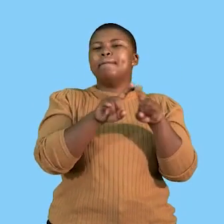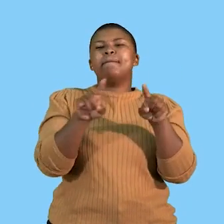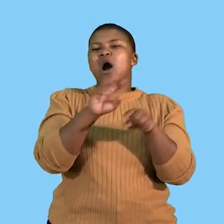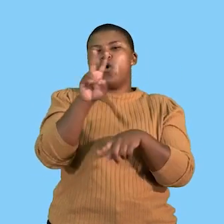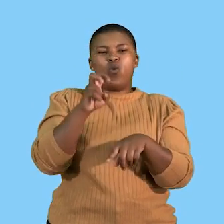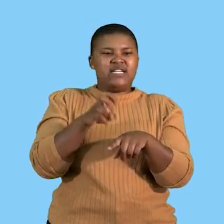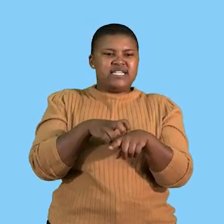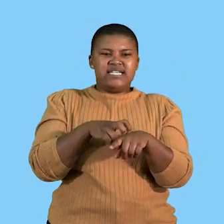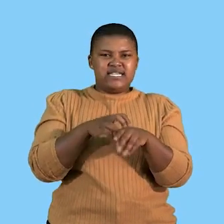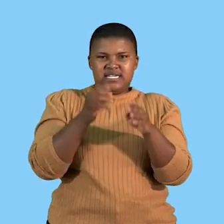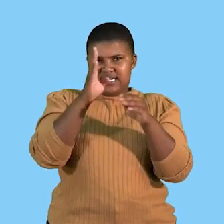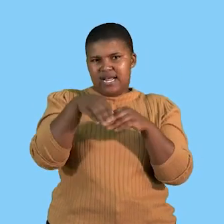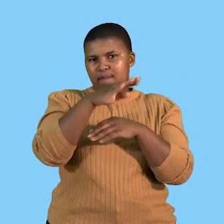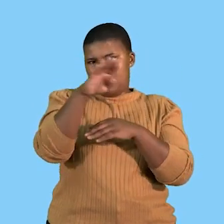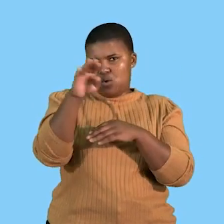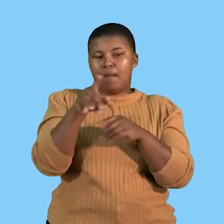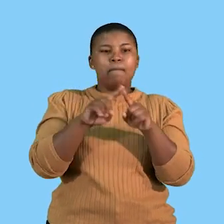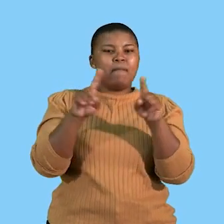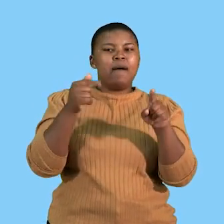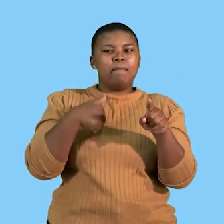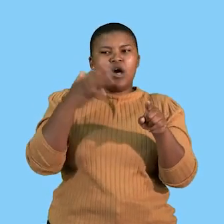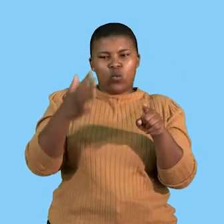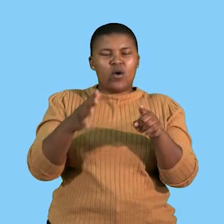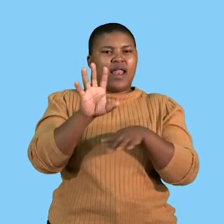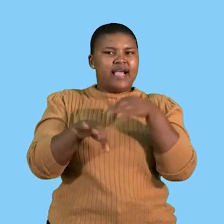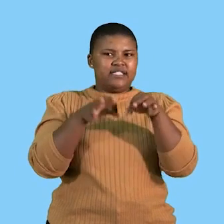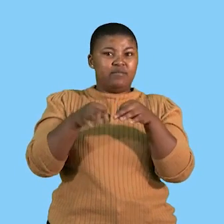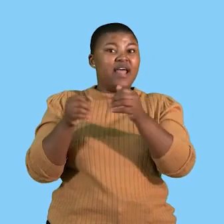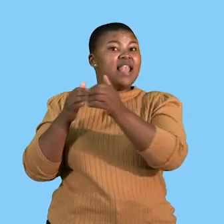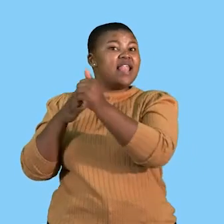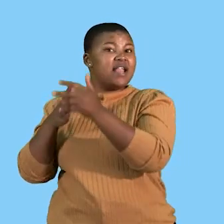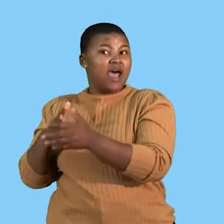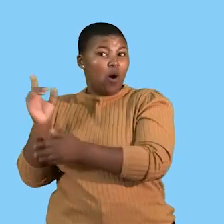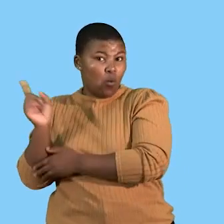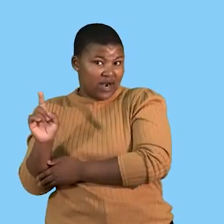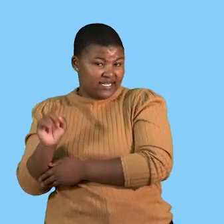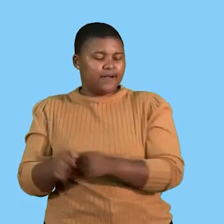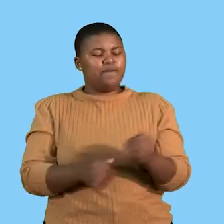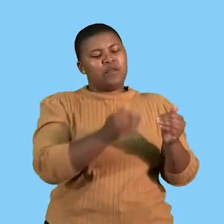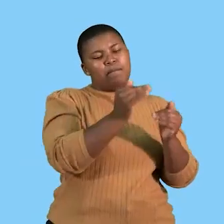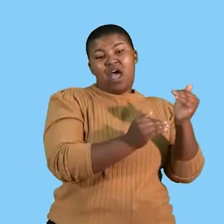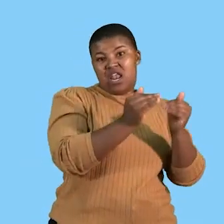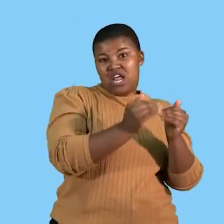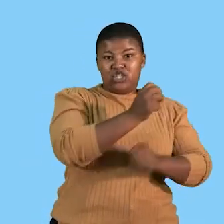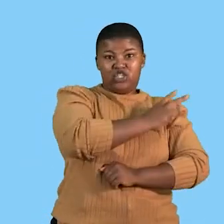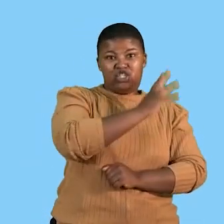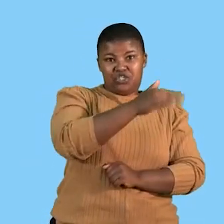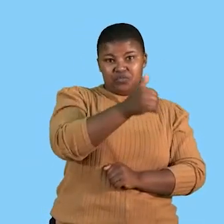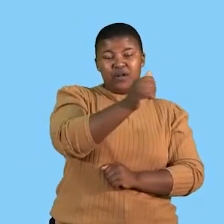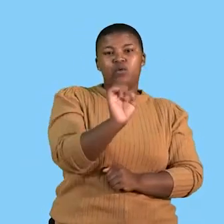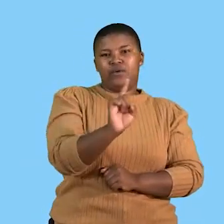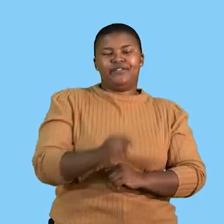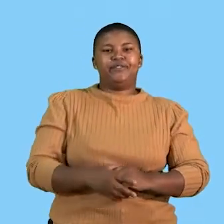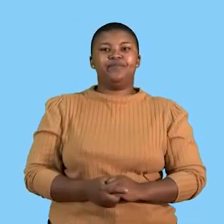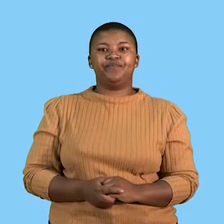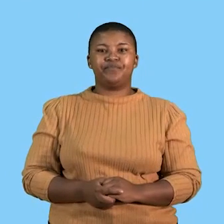You don't need a table for this type of question but I'm just going to discuss what leadership is and what management is. So we